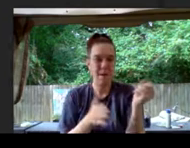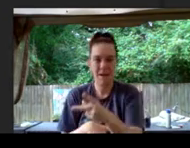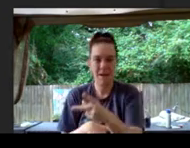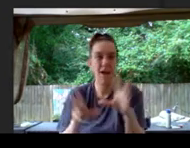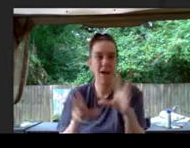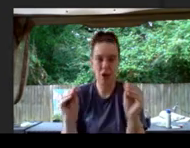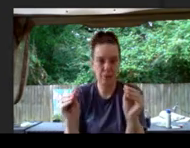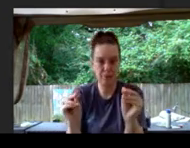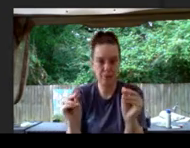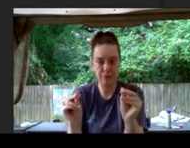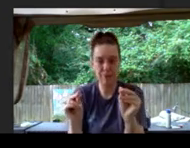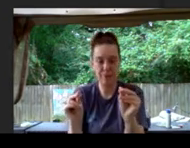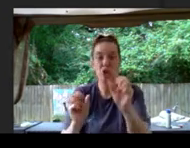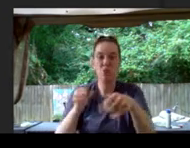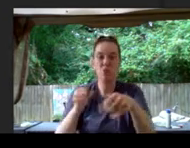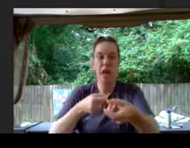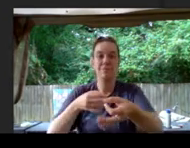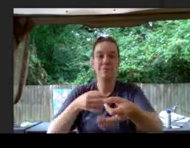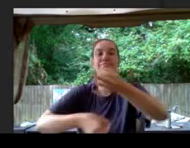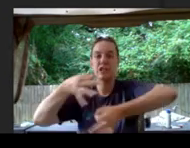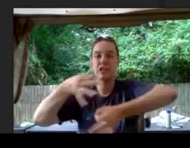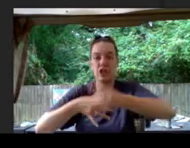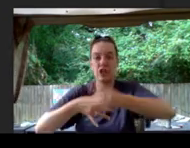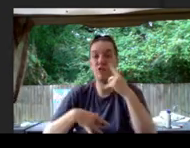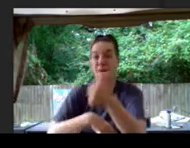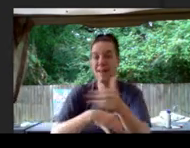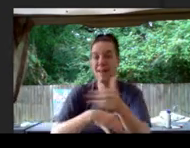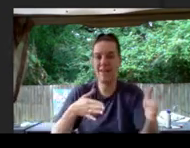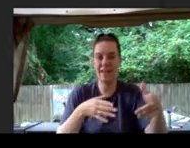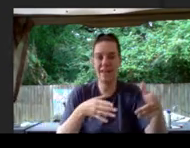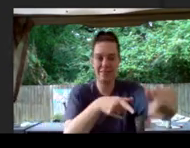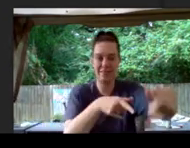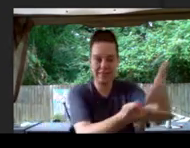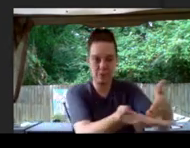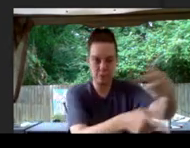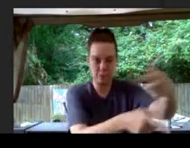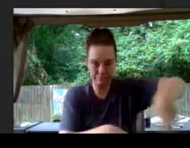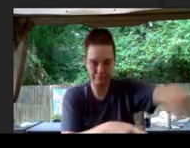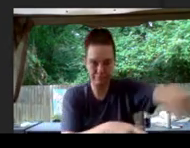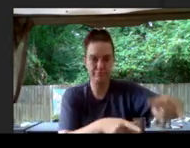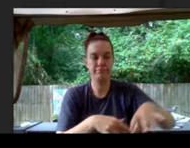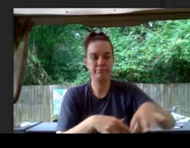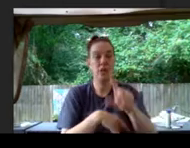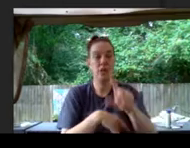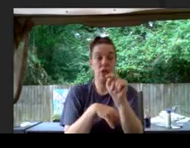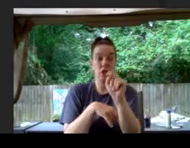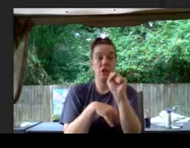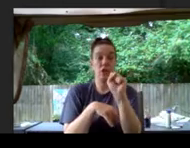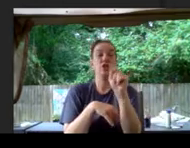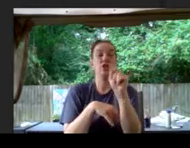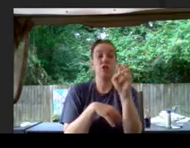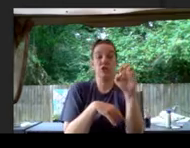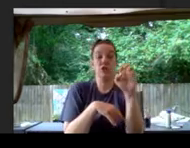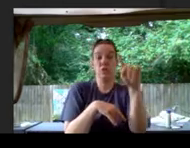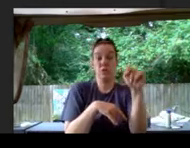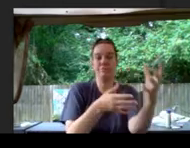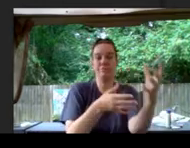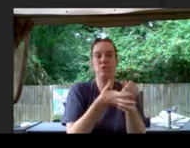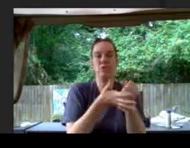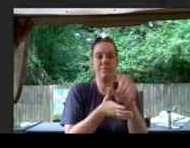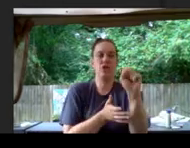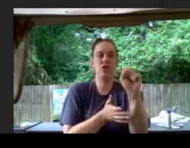exchange it for anything in this section. Stuart grabbed a strudel and left.